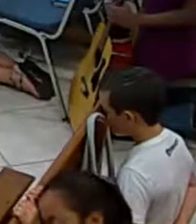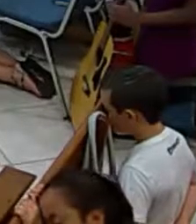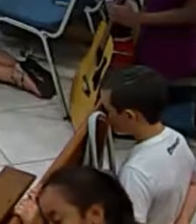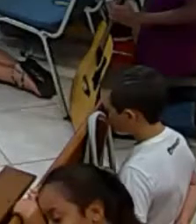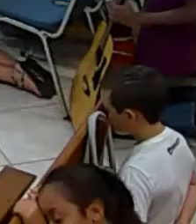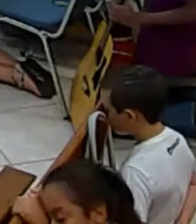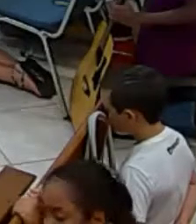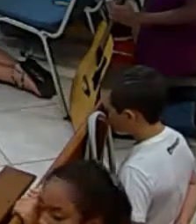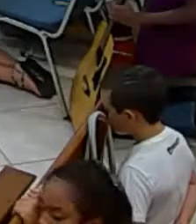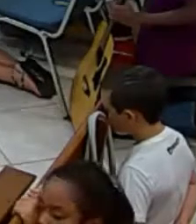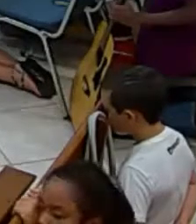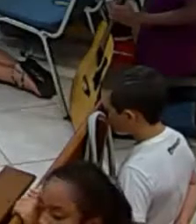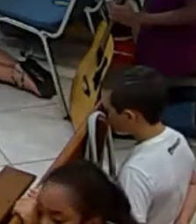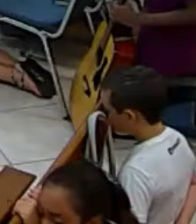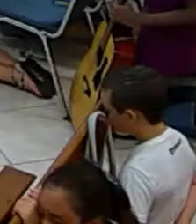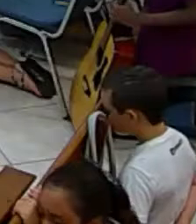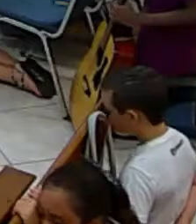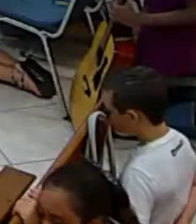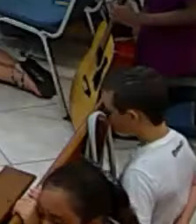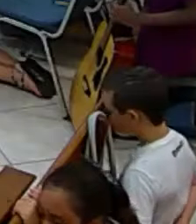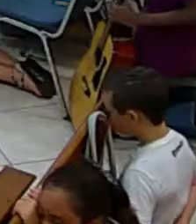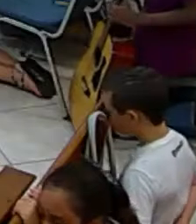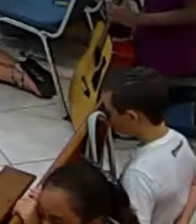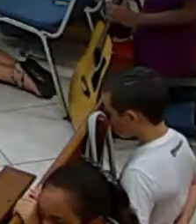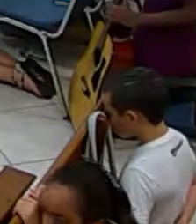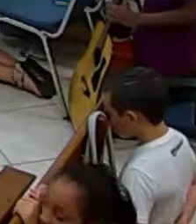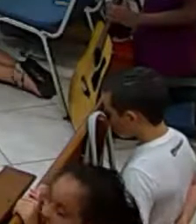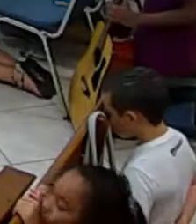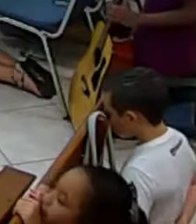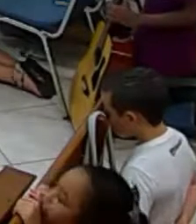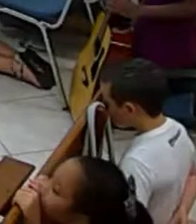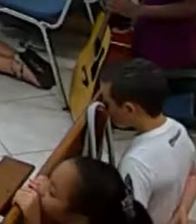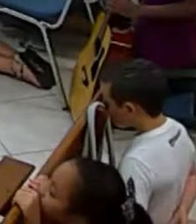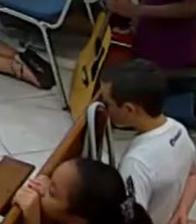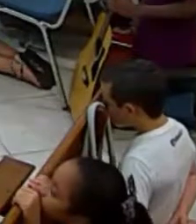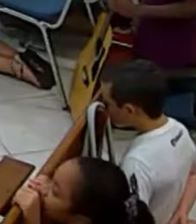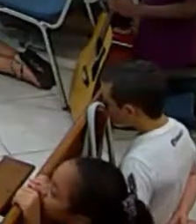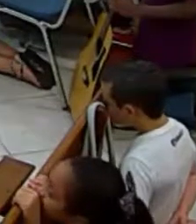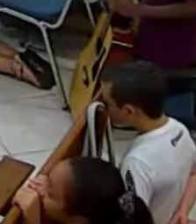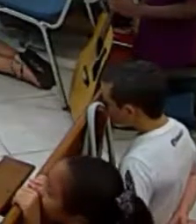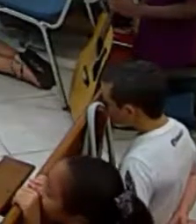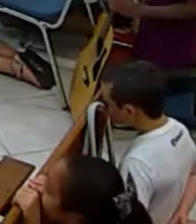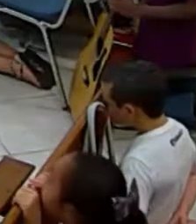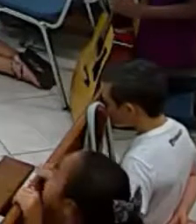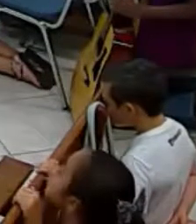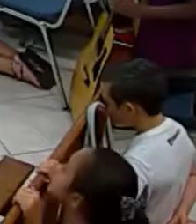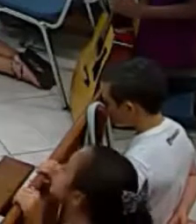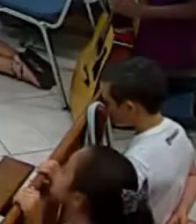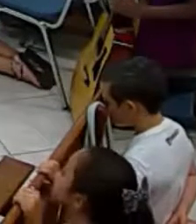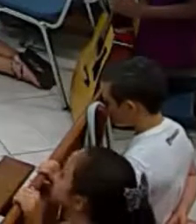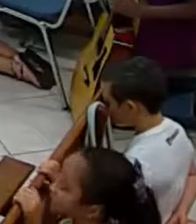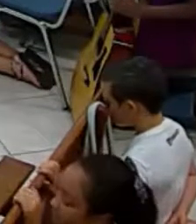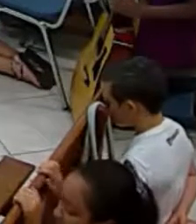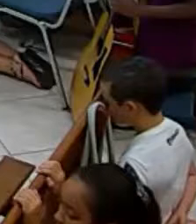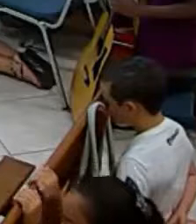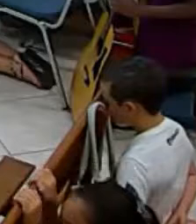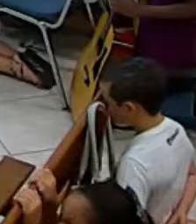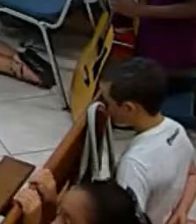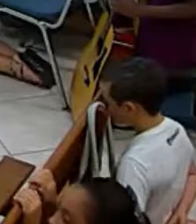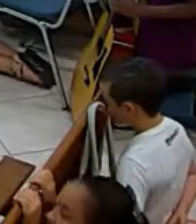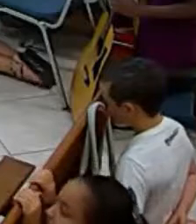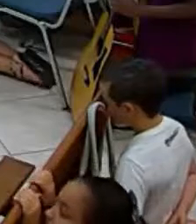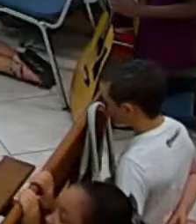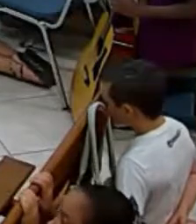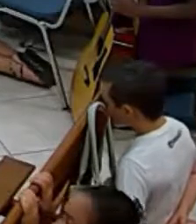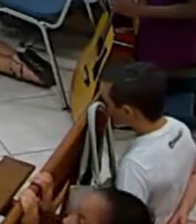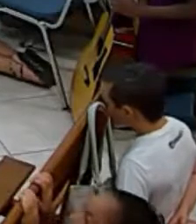That they may continue, that they may continue doing your work, doing a great